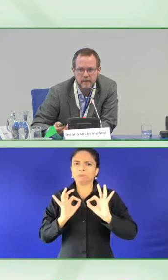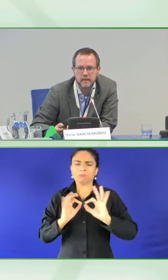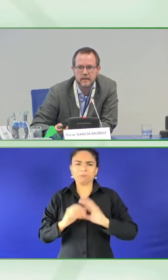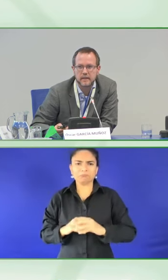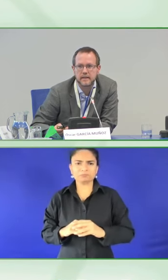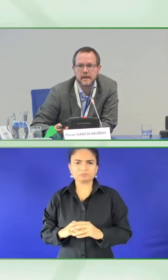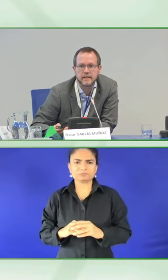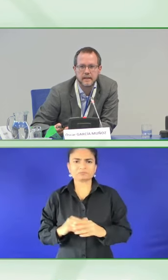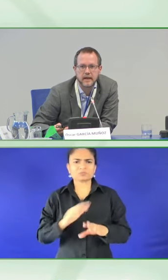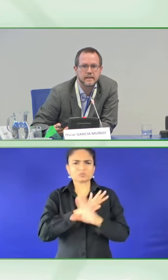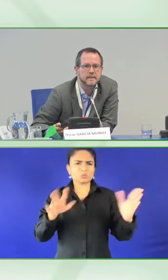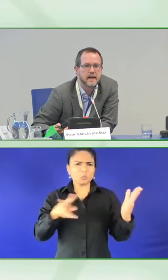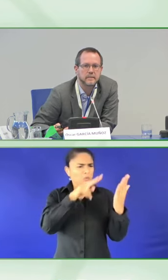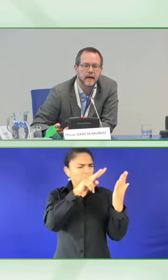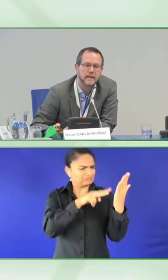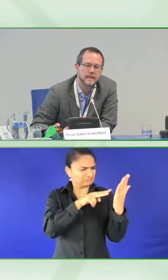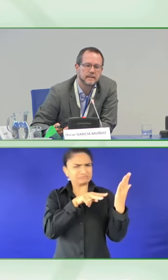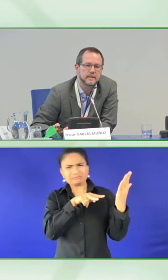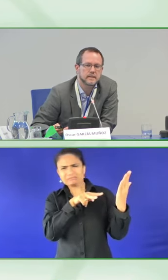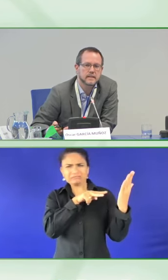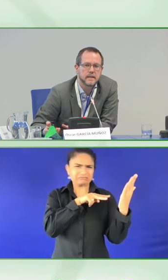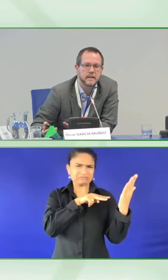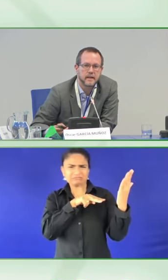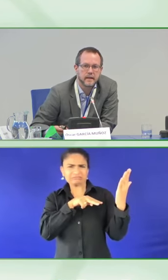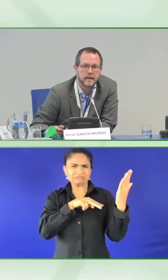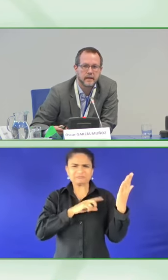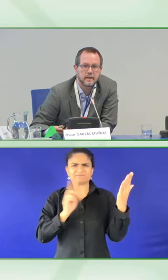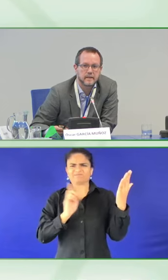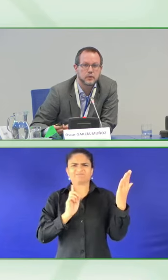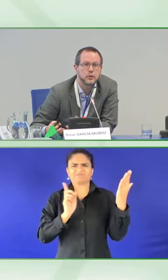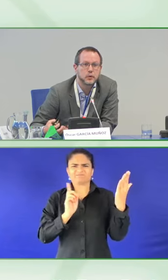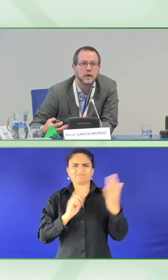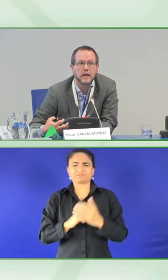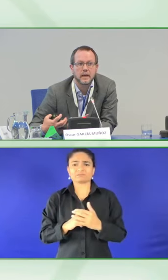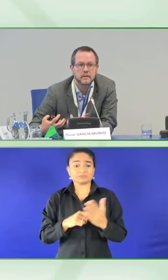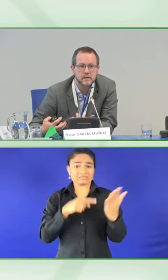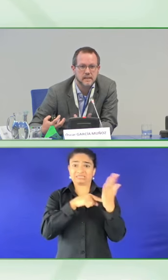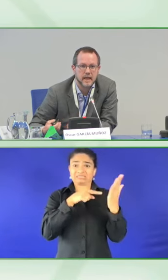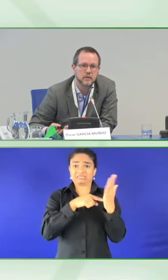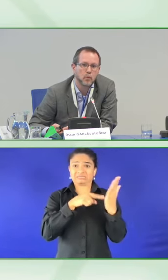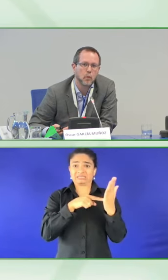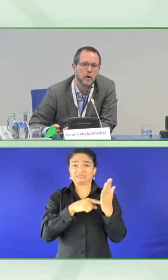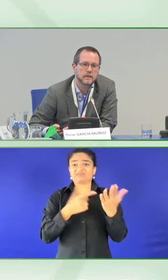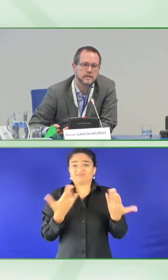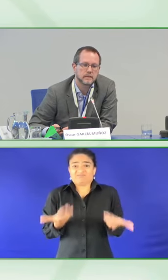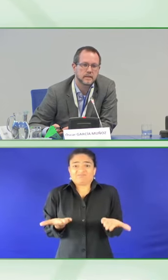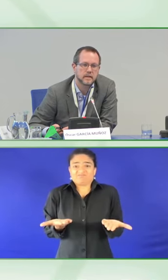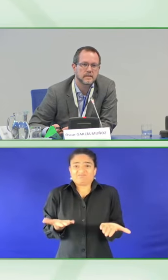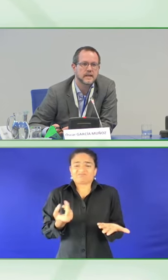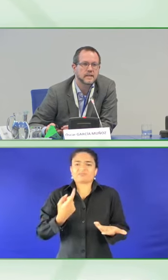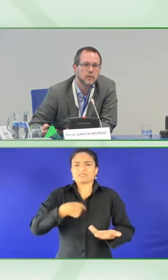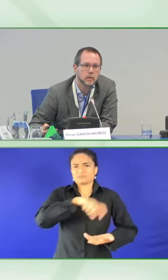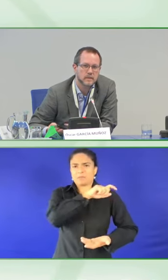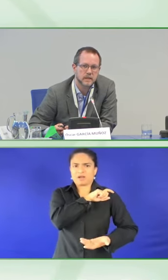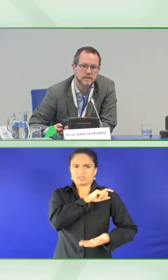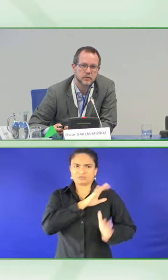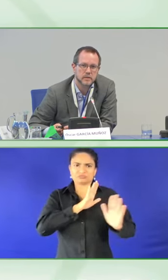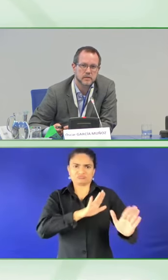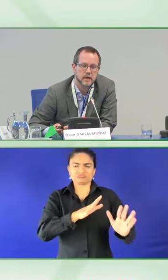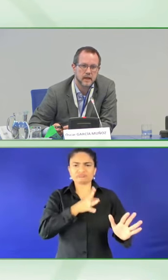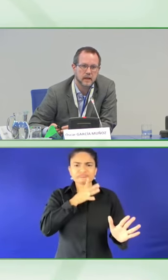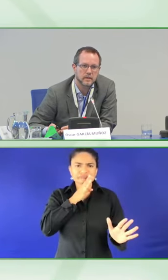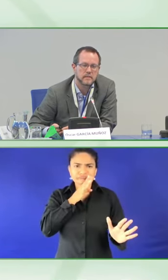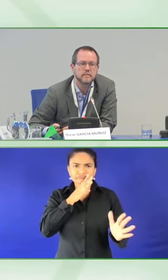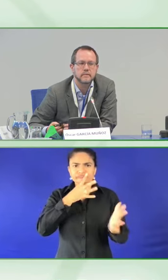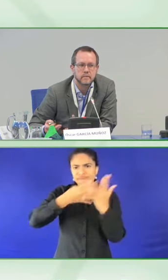idea inside behind that is to understand what certain words and